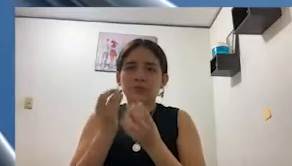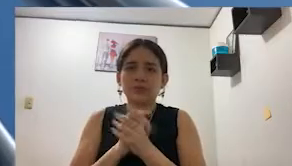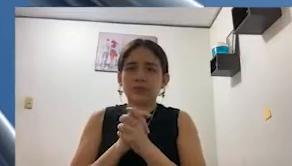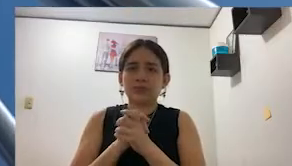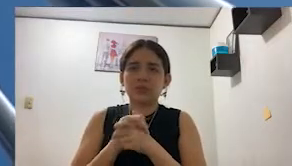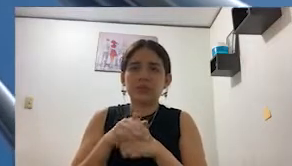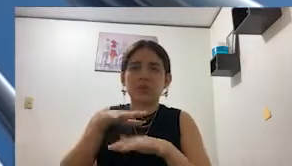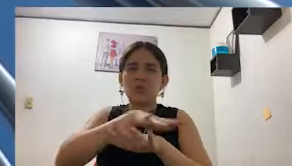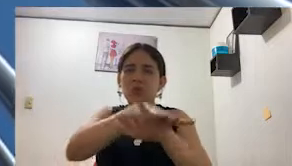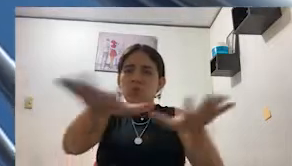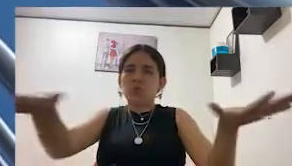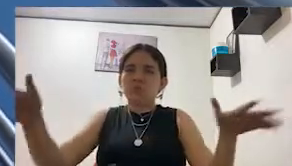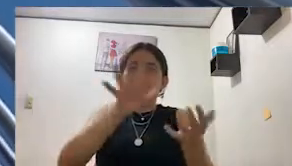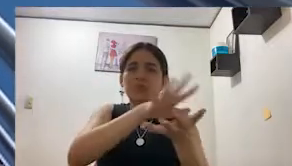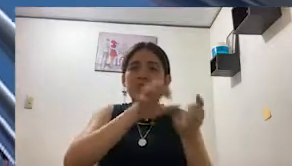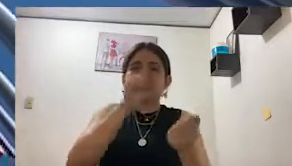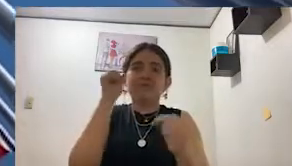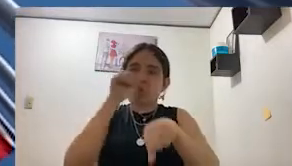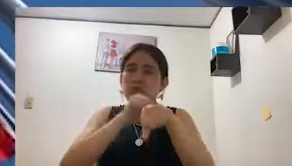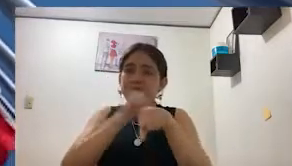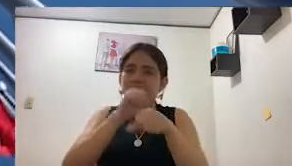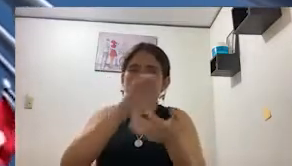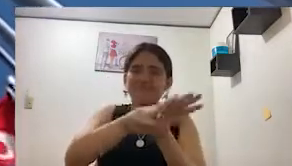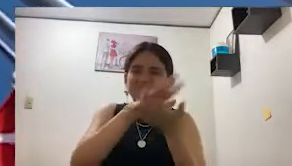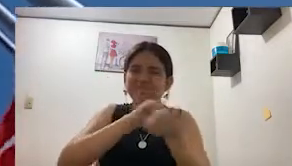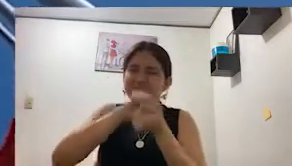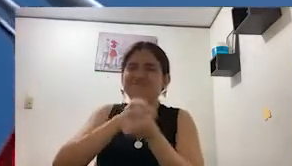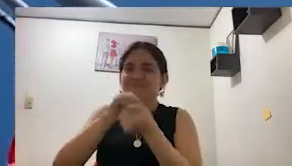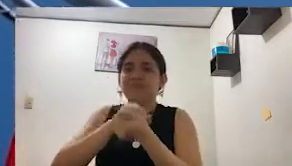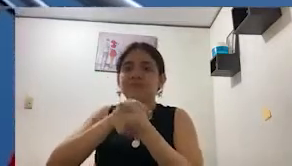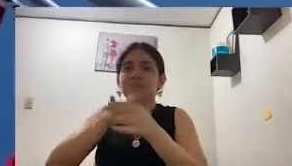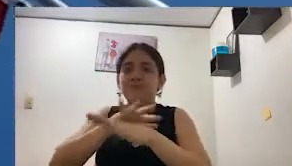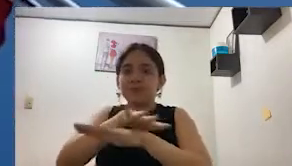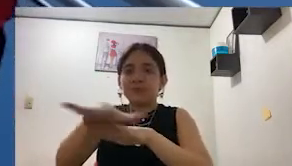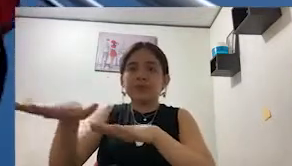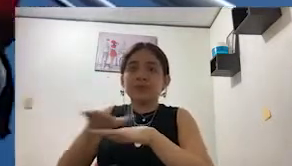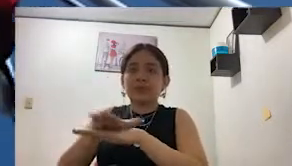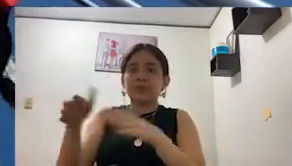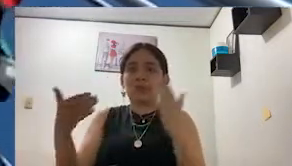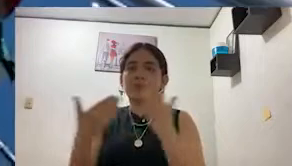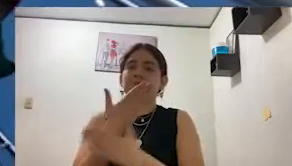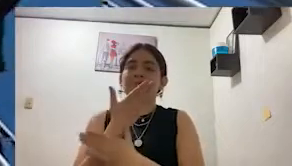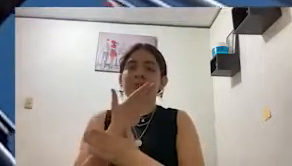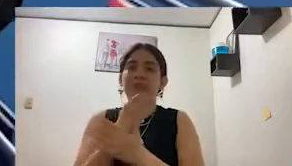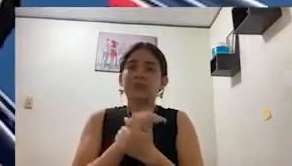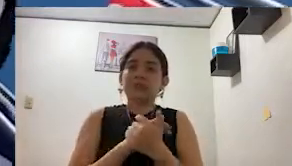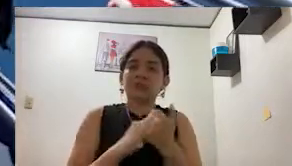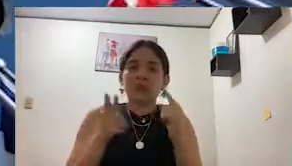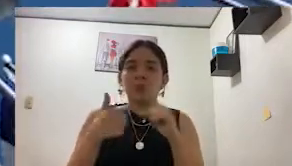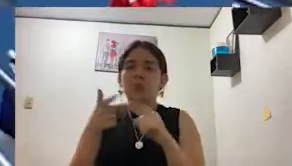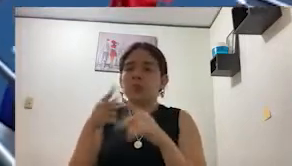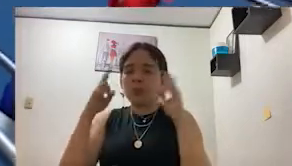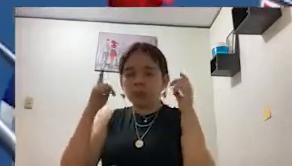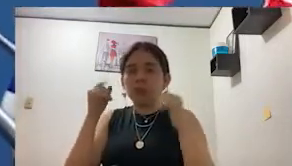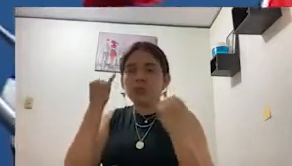It is an Irish global company located in Australia, Brazil, Texas, the Middle East, Africa, India, Austria,